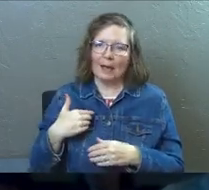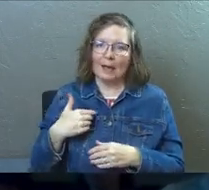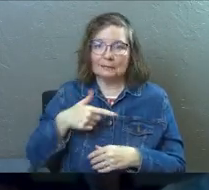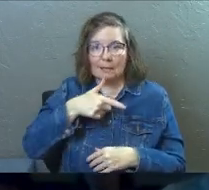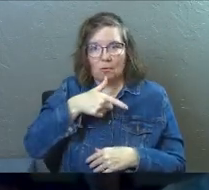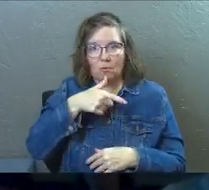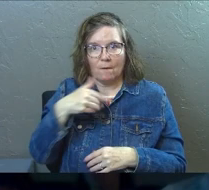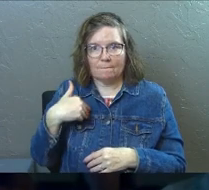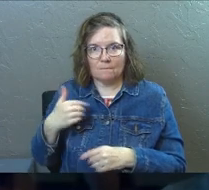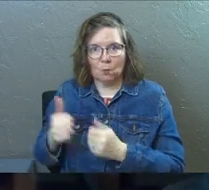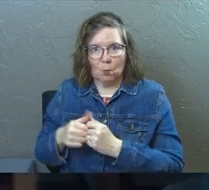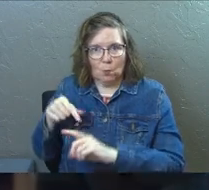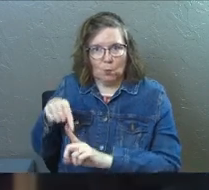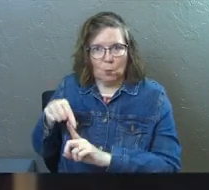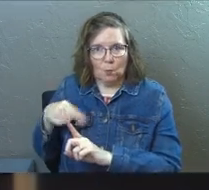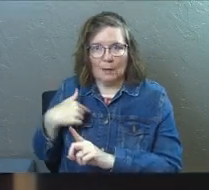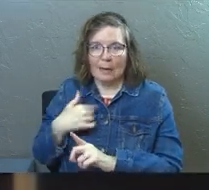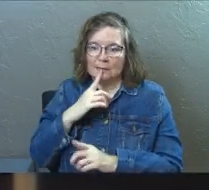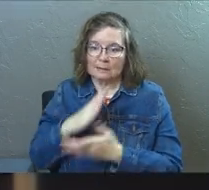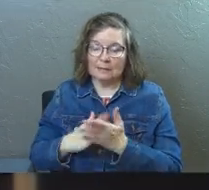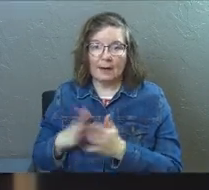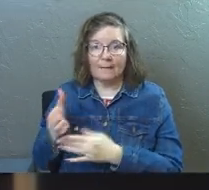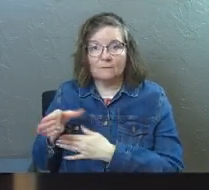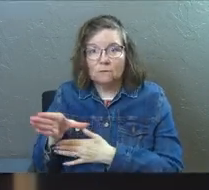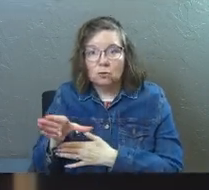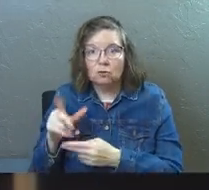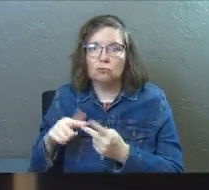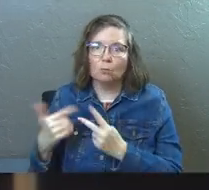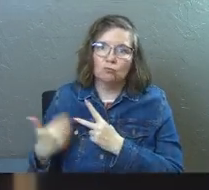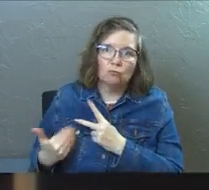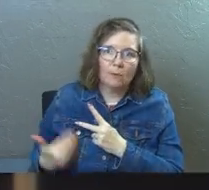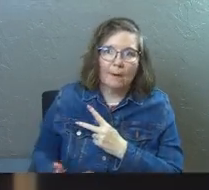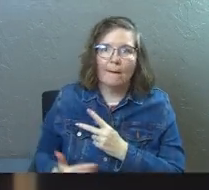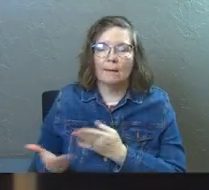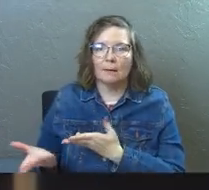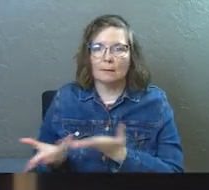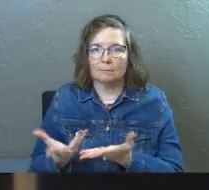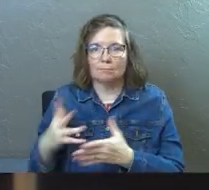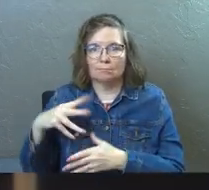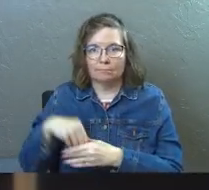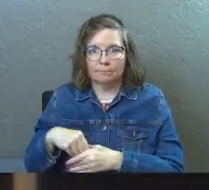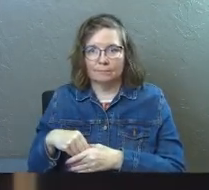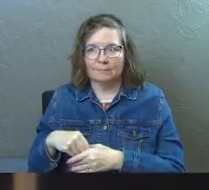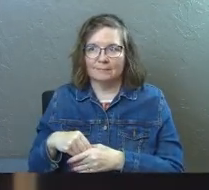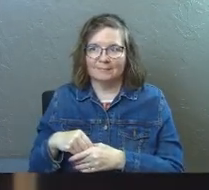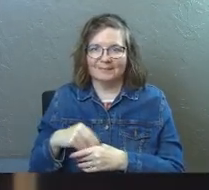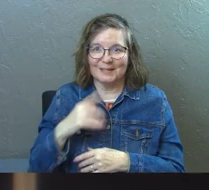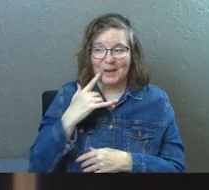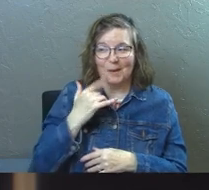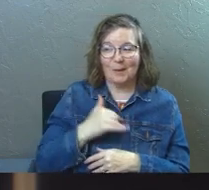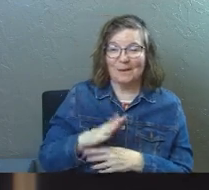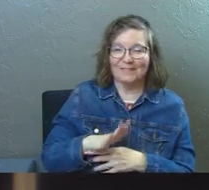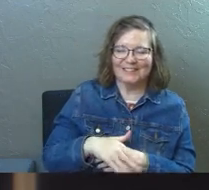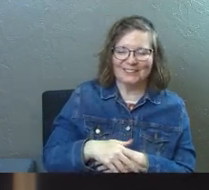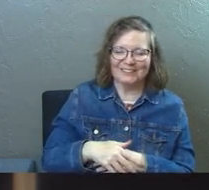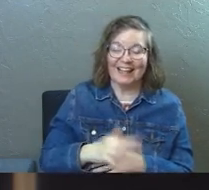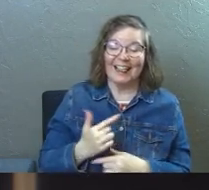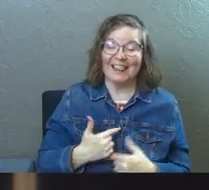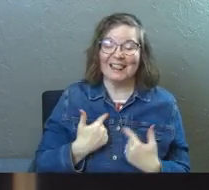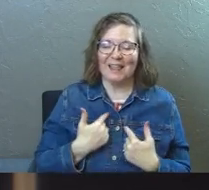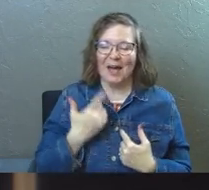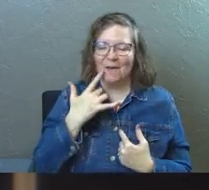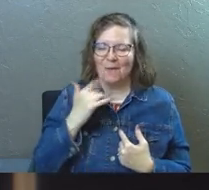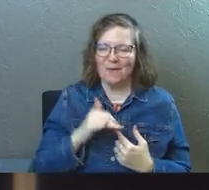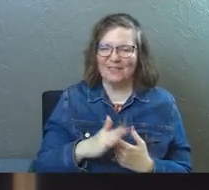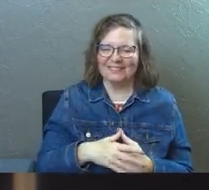lunchbox, right? And it's got some fish and it's got some bread in it and goldfish, live